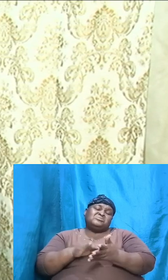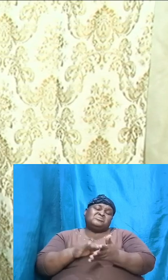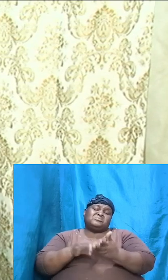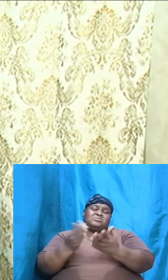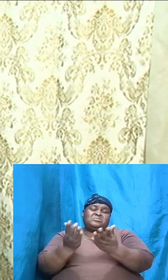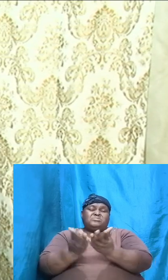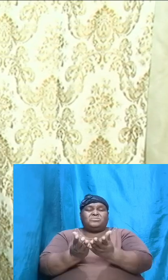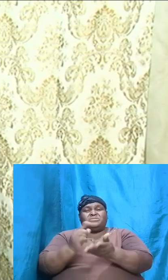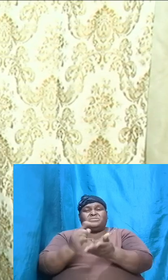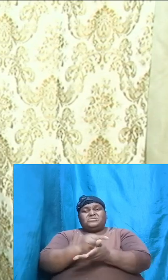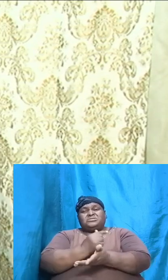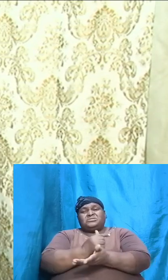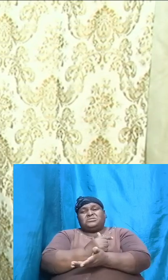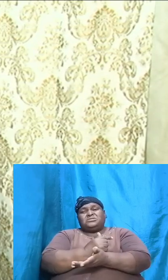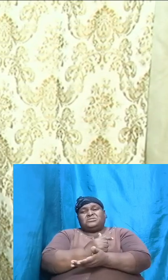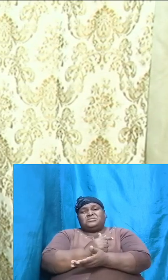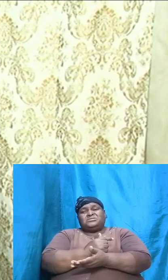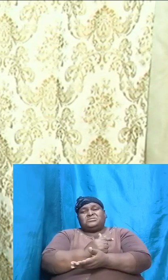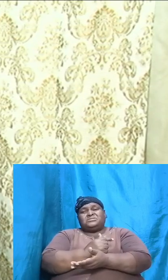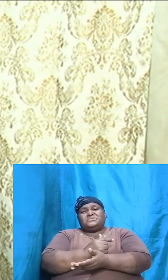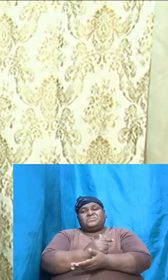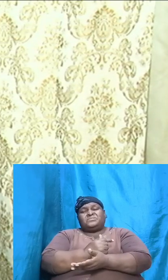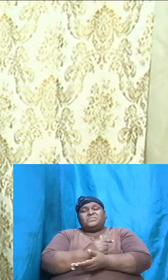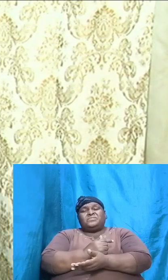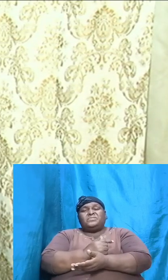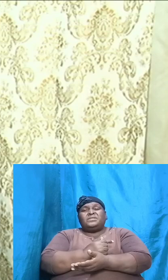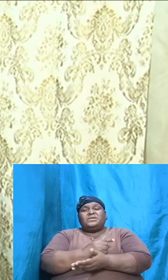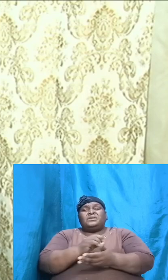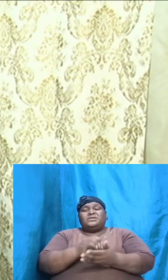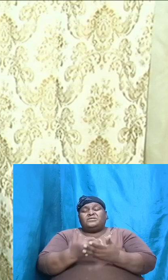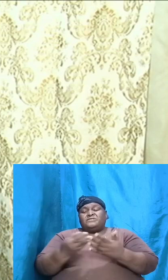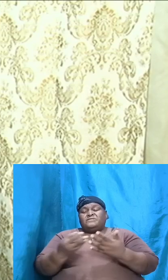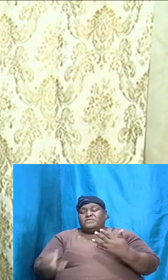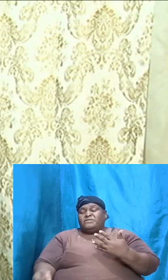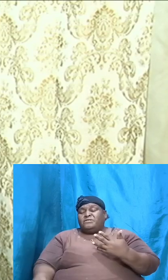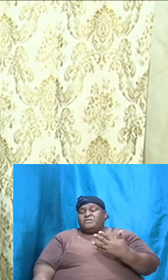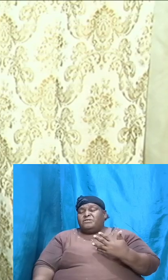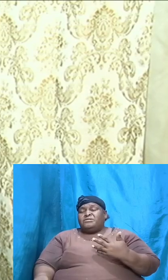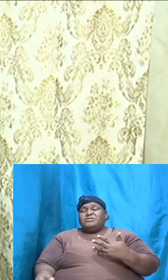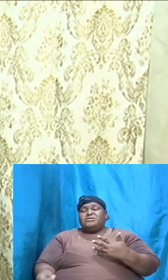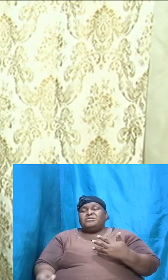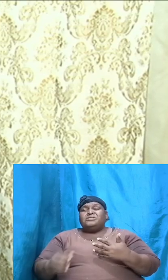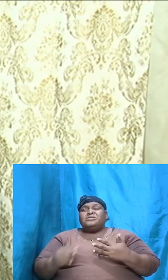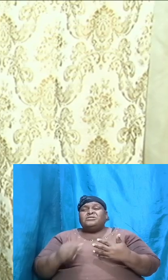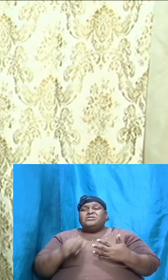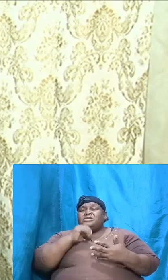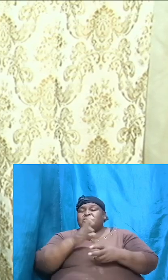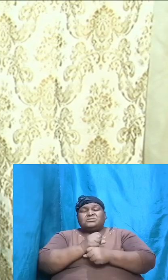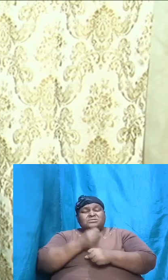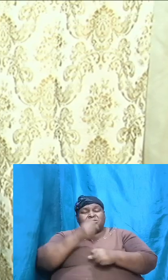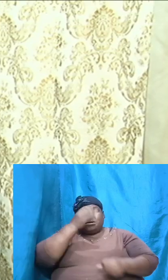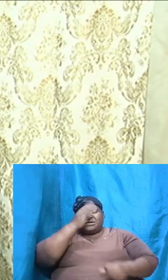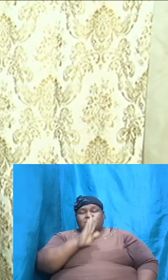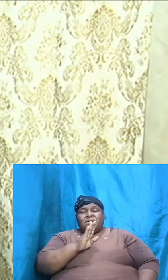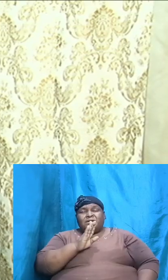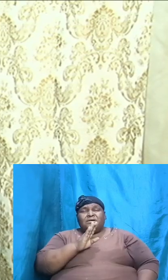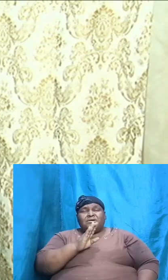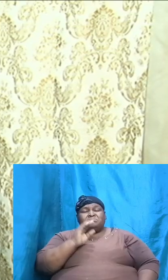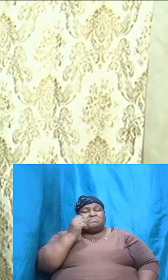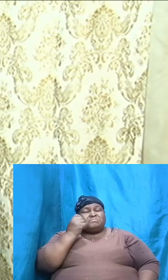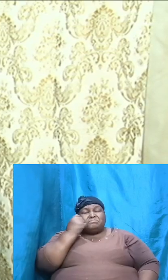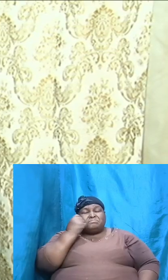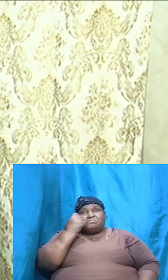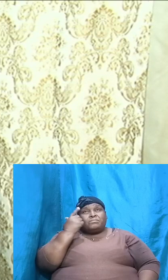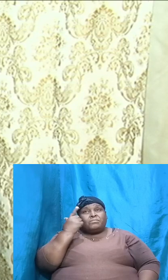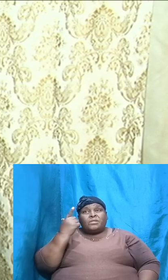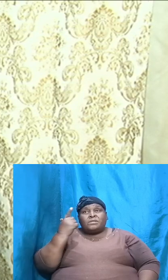brothers and sisters, that the fall did not take God by surprise. It